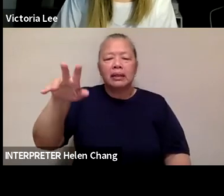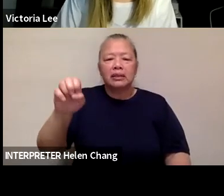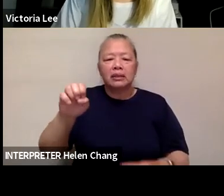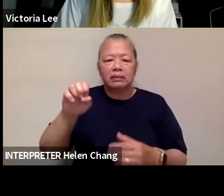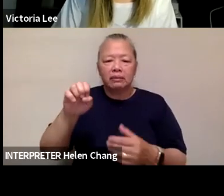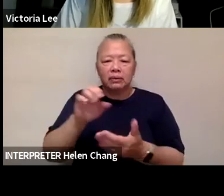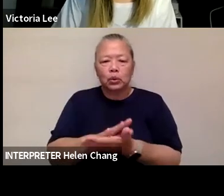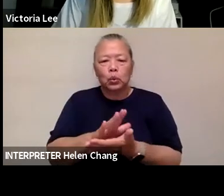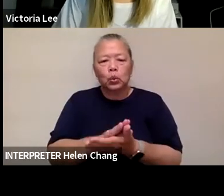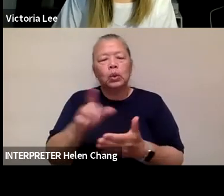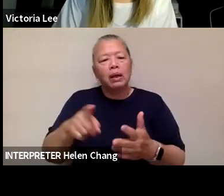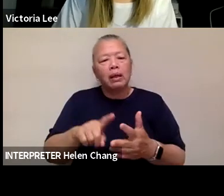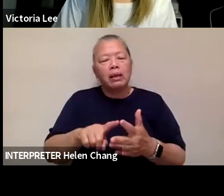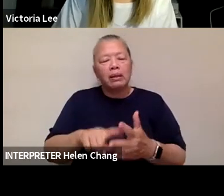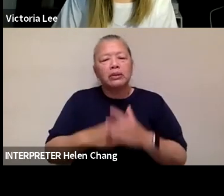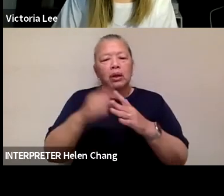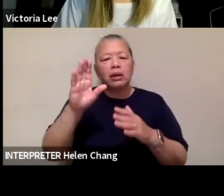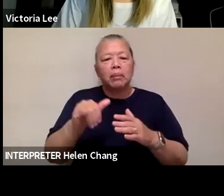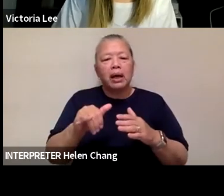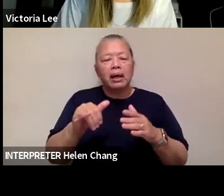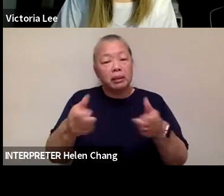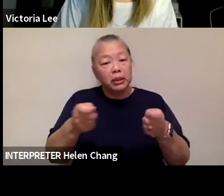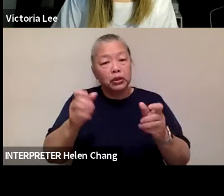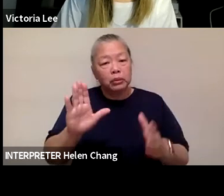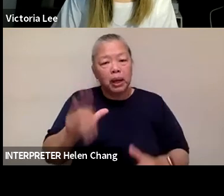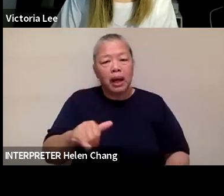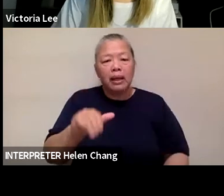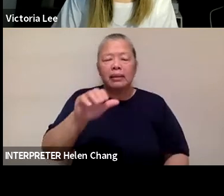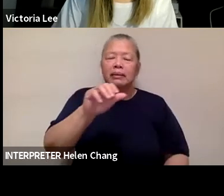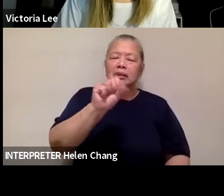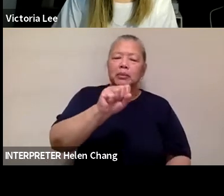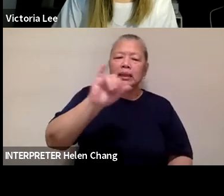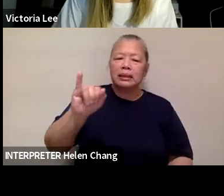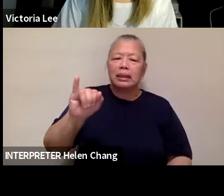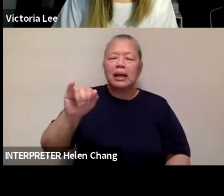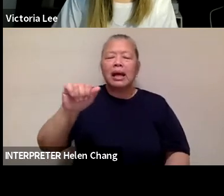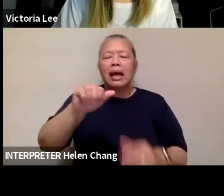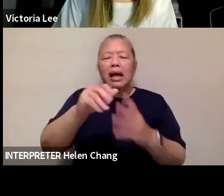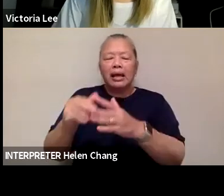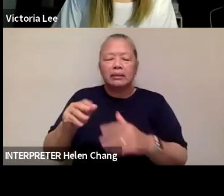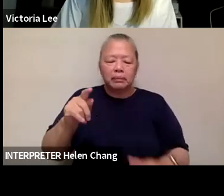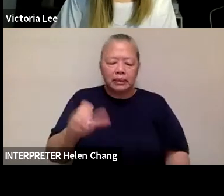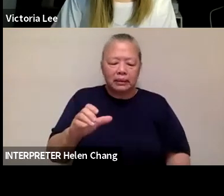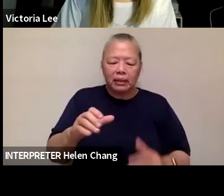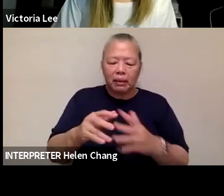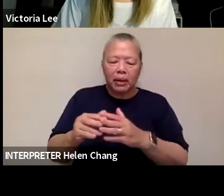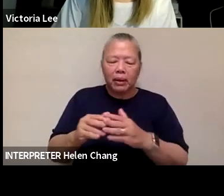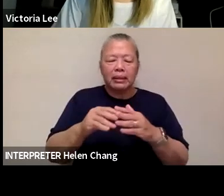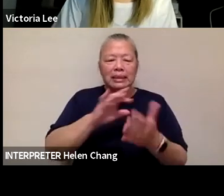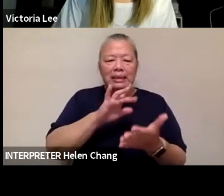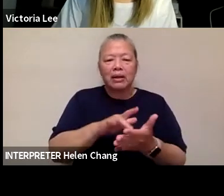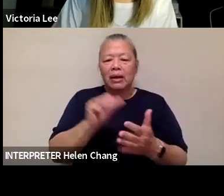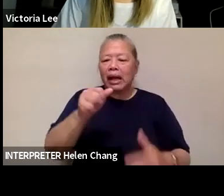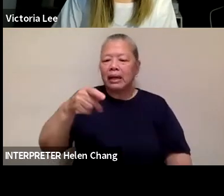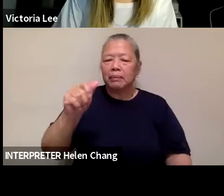which is initiated by, uh, administered by the Smithsonian Asian Pacific American Center, APAC. Uh, thank you both